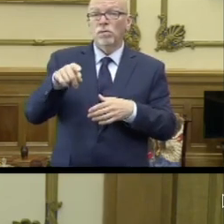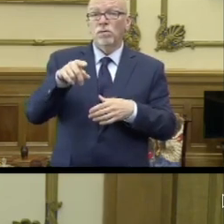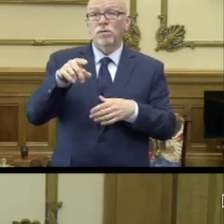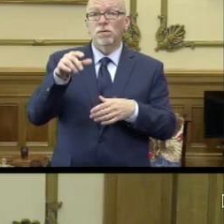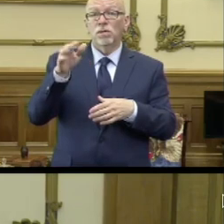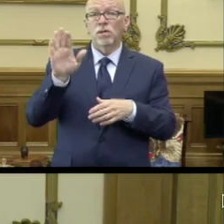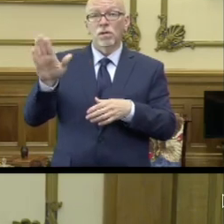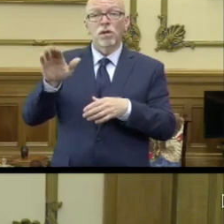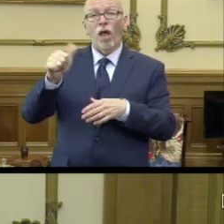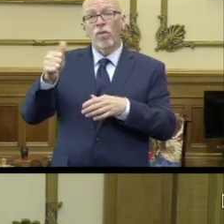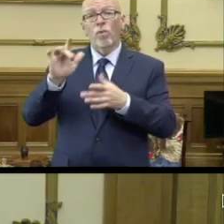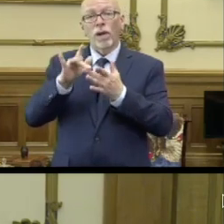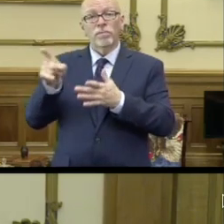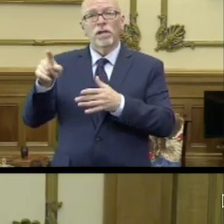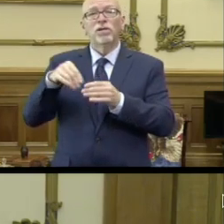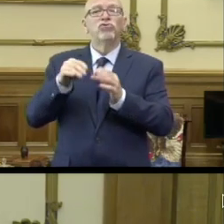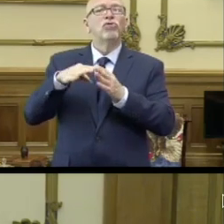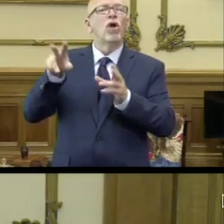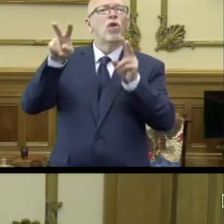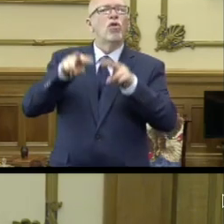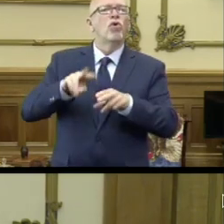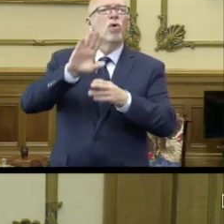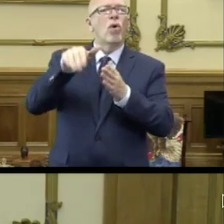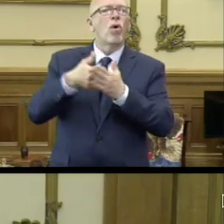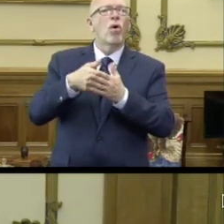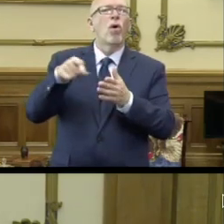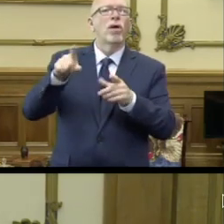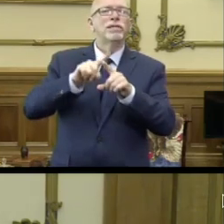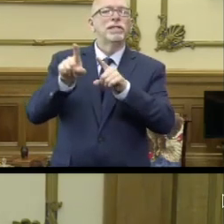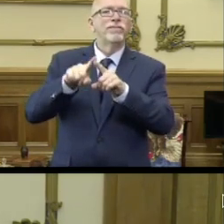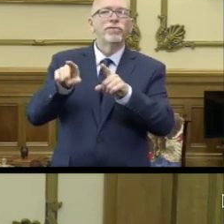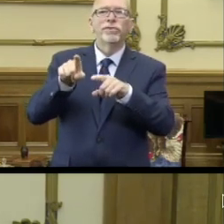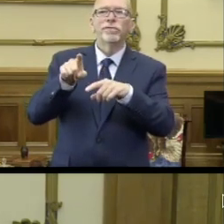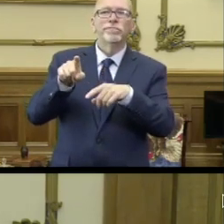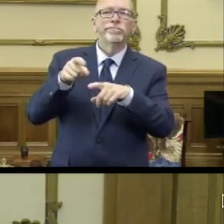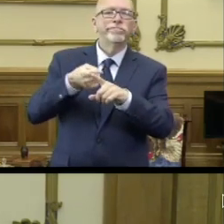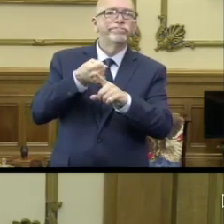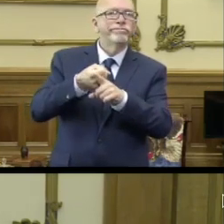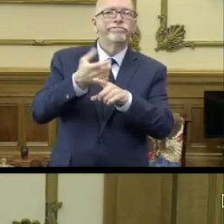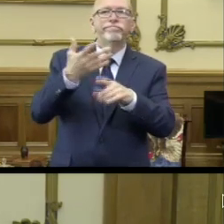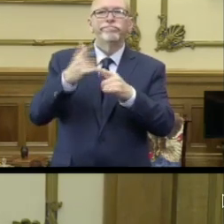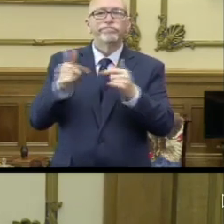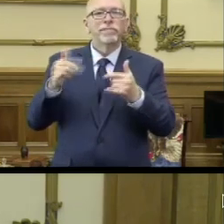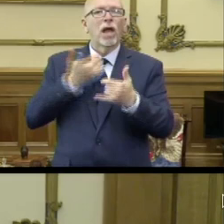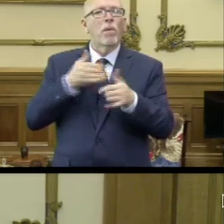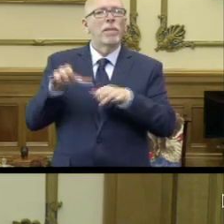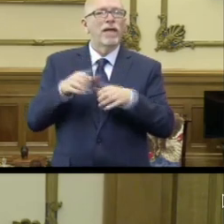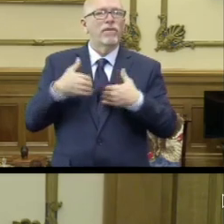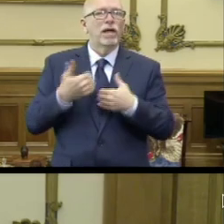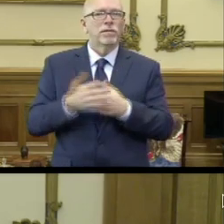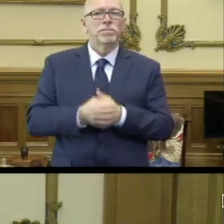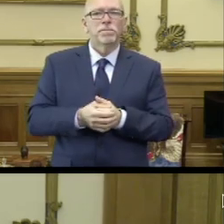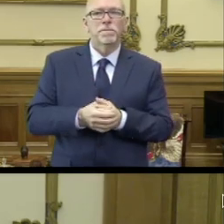general and look at all of the effects that our behavior has.